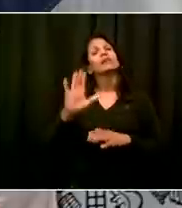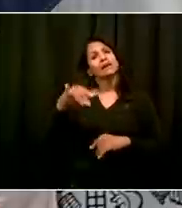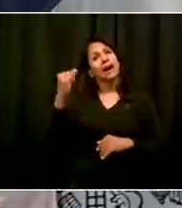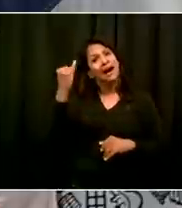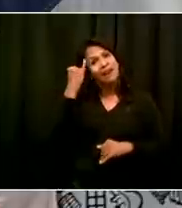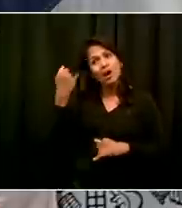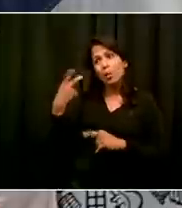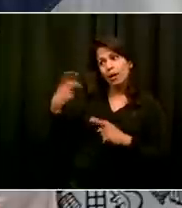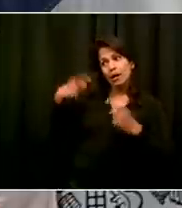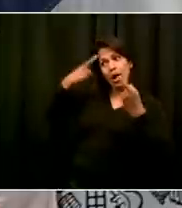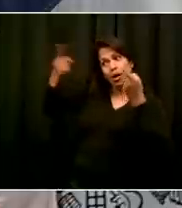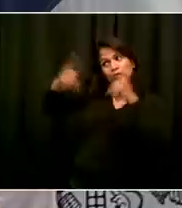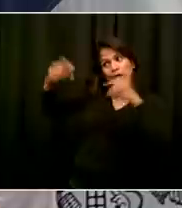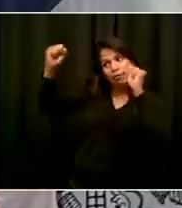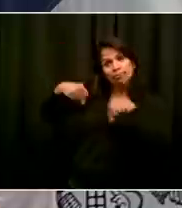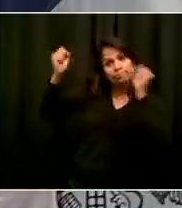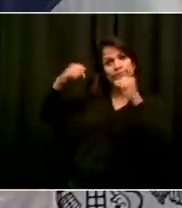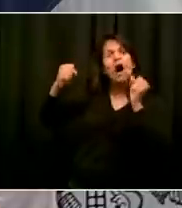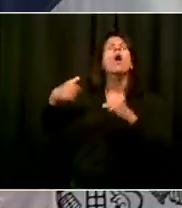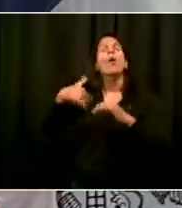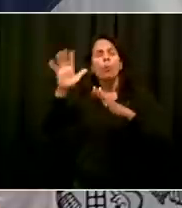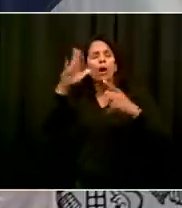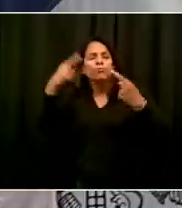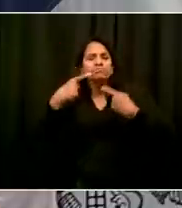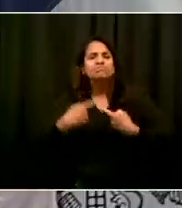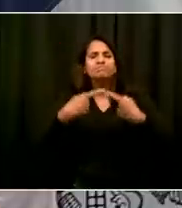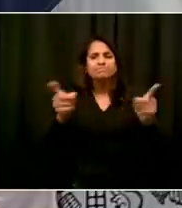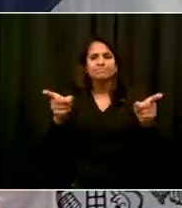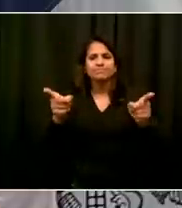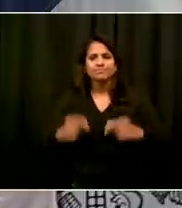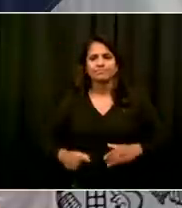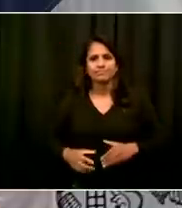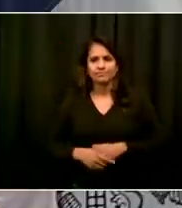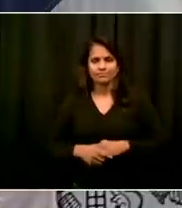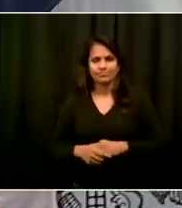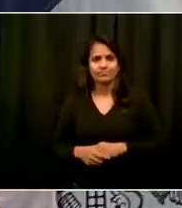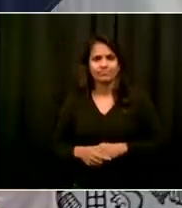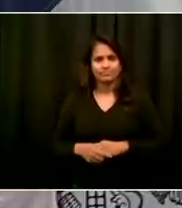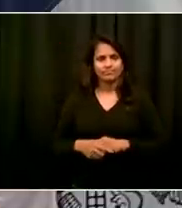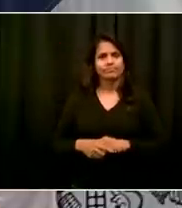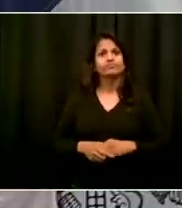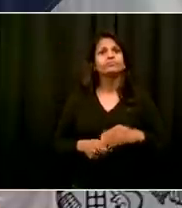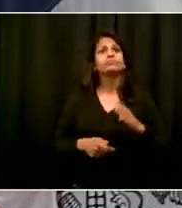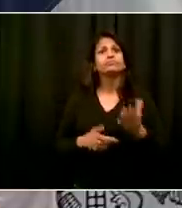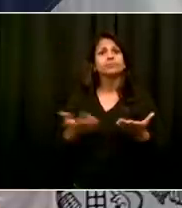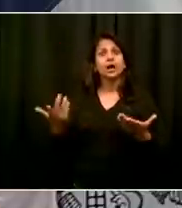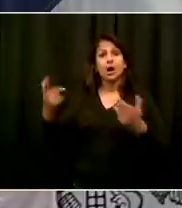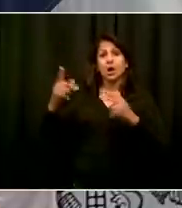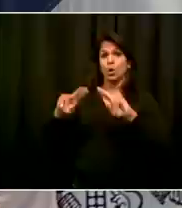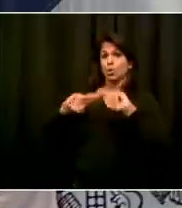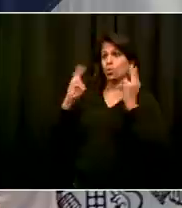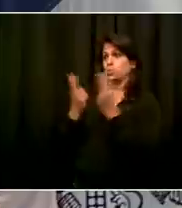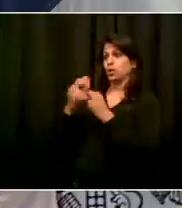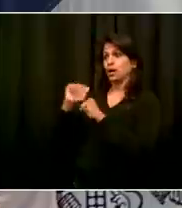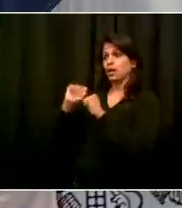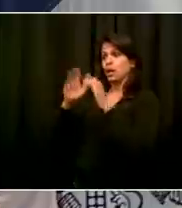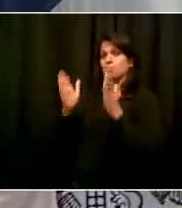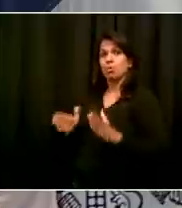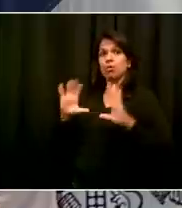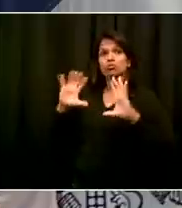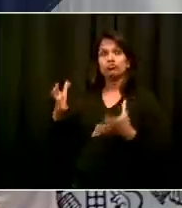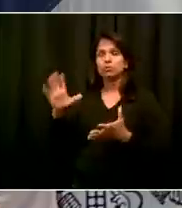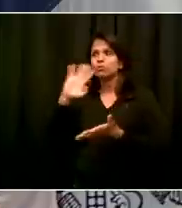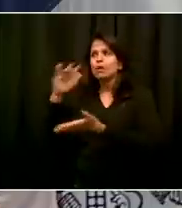A lot of help from labor pushing the state legislature to act on long term borrowing. And we're seeing that that is having a real